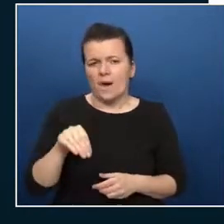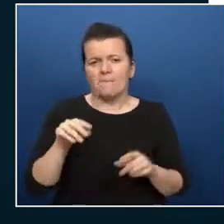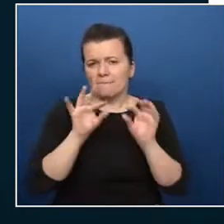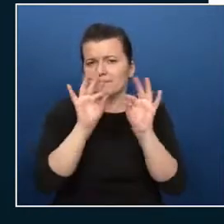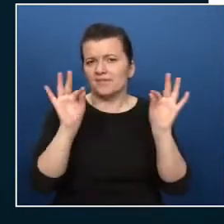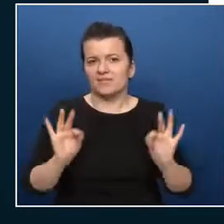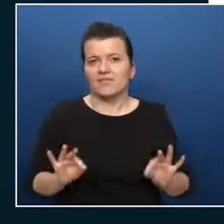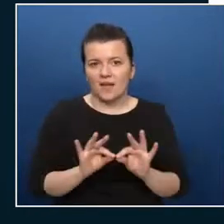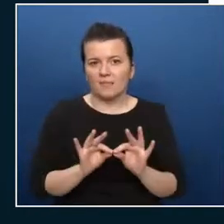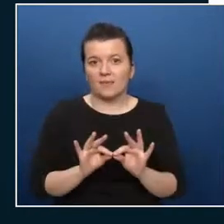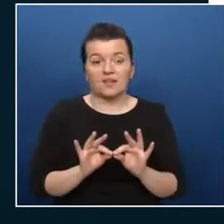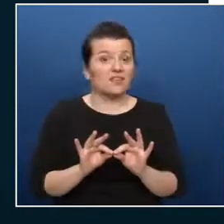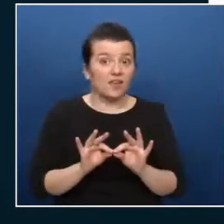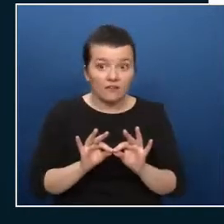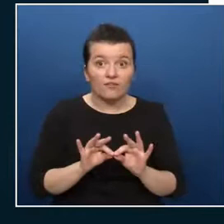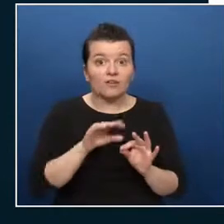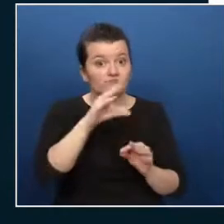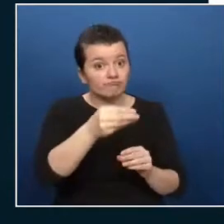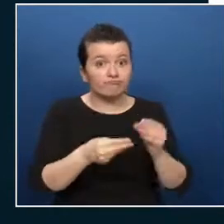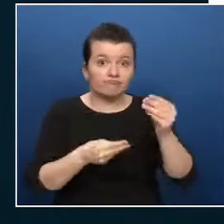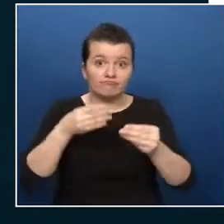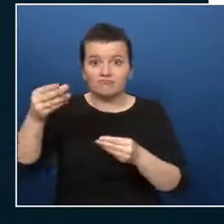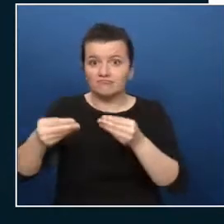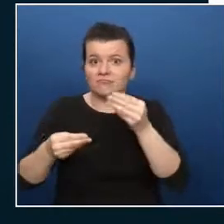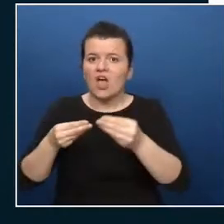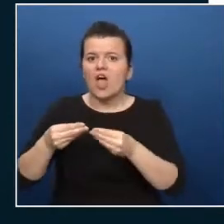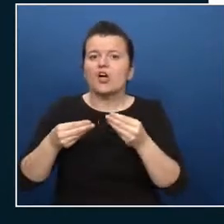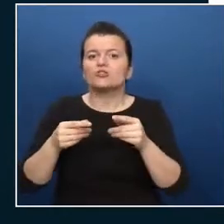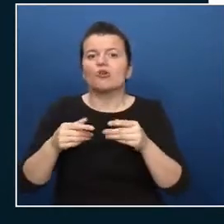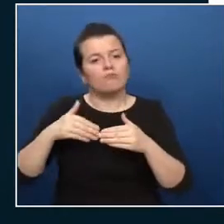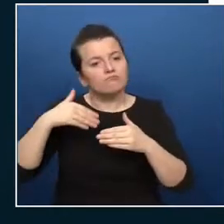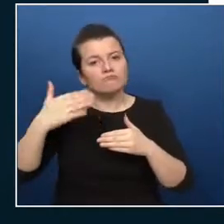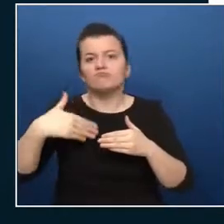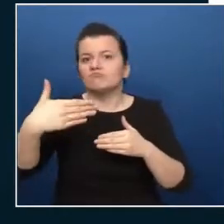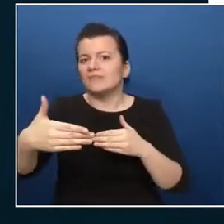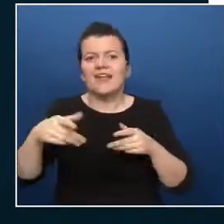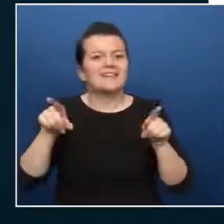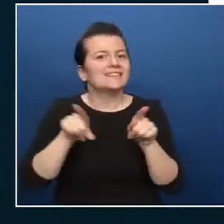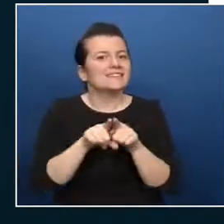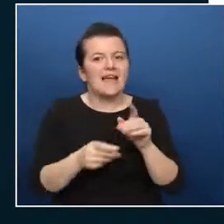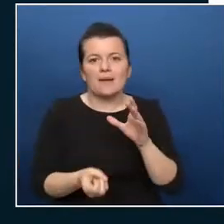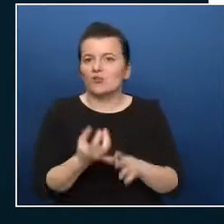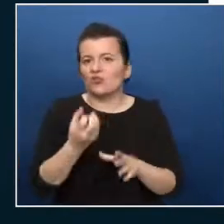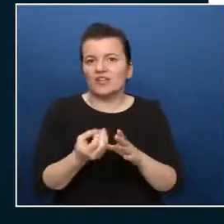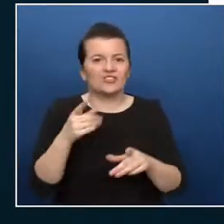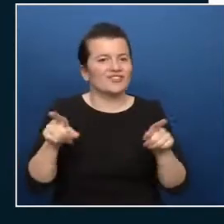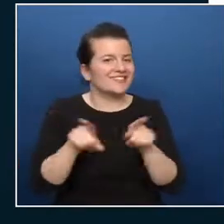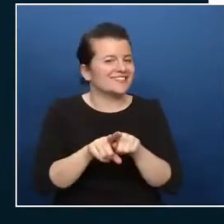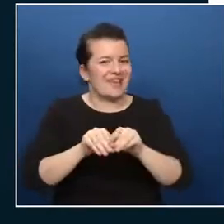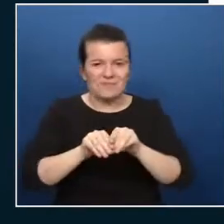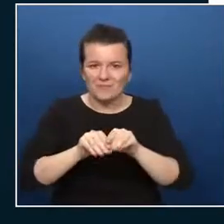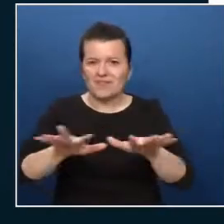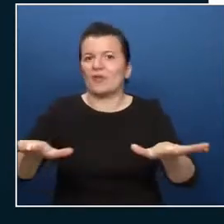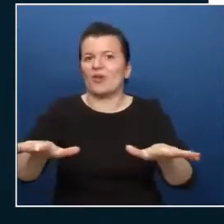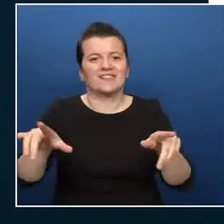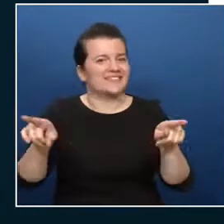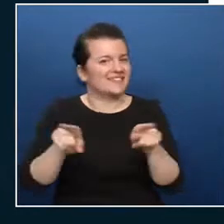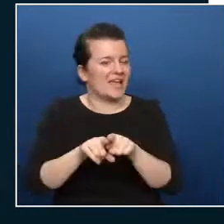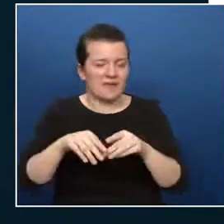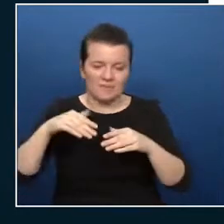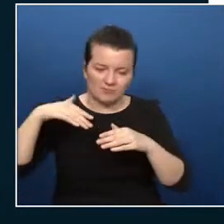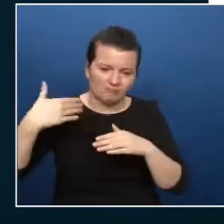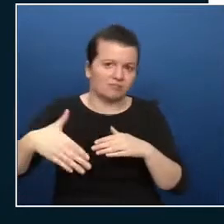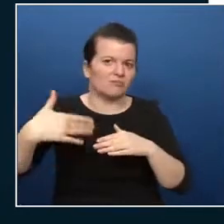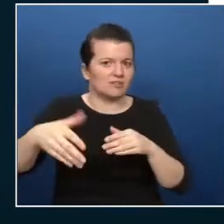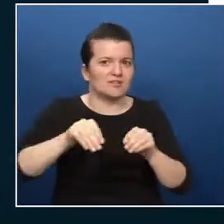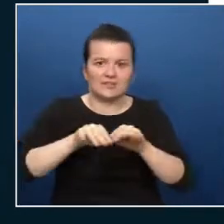repeatable repeatable results so you're able to deploy the same resources in the same way and they allow you to automate your